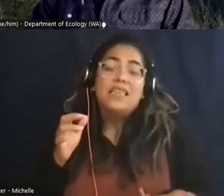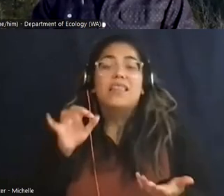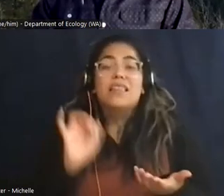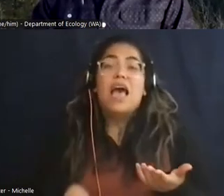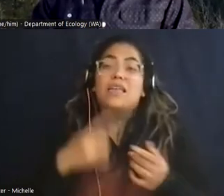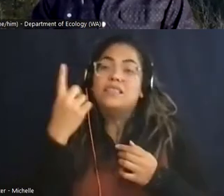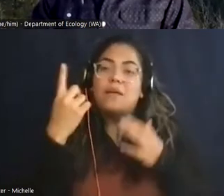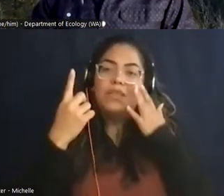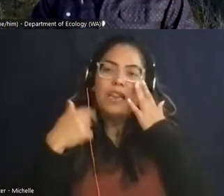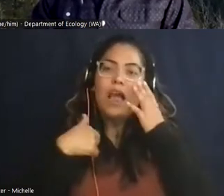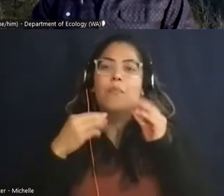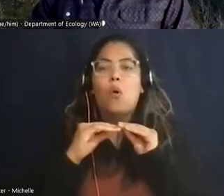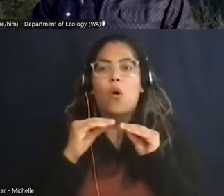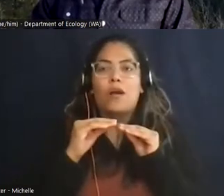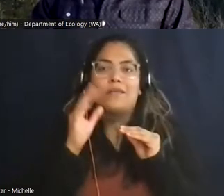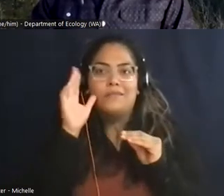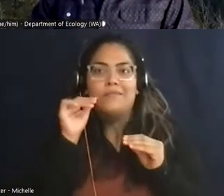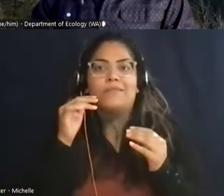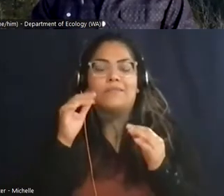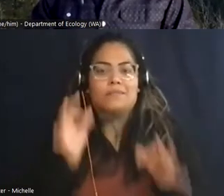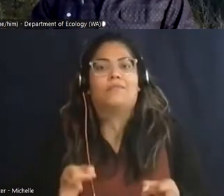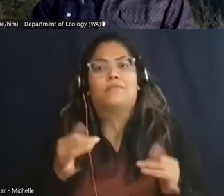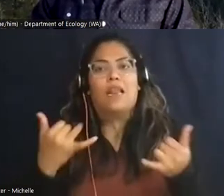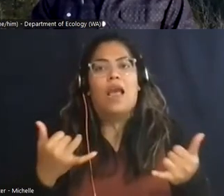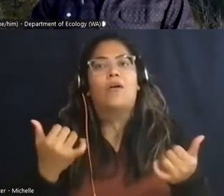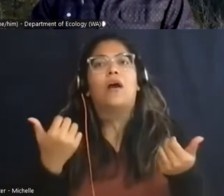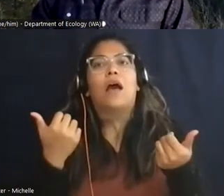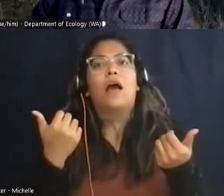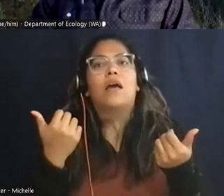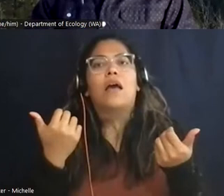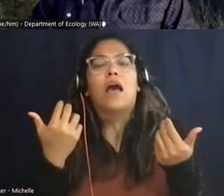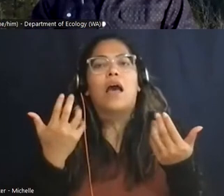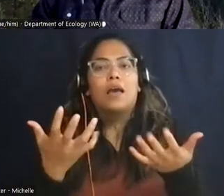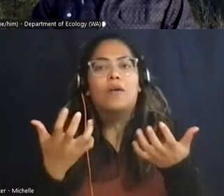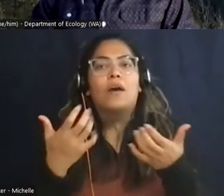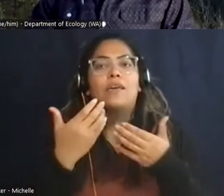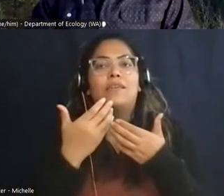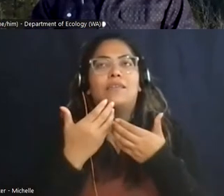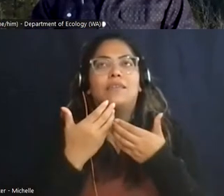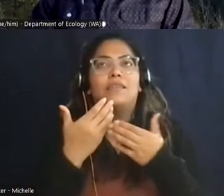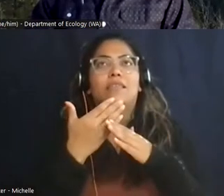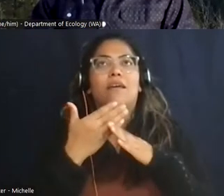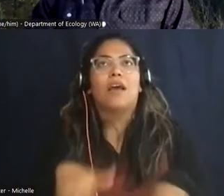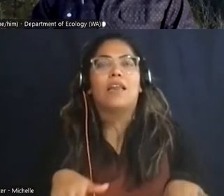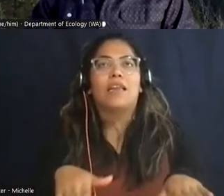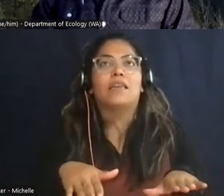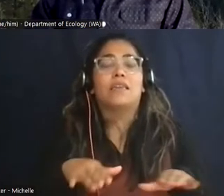intentional about. And I want to break that up into enterprise group and individual.